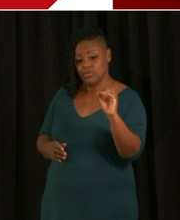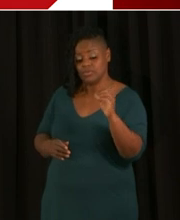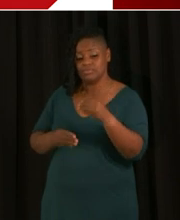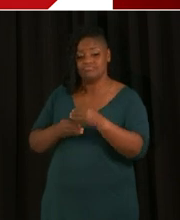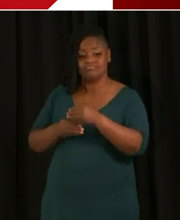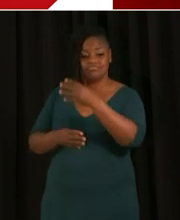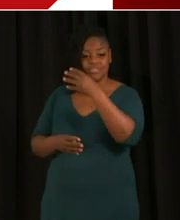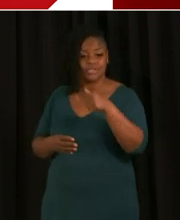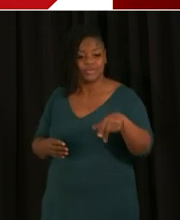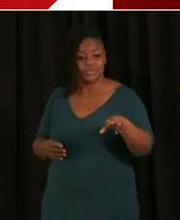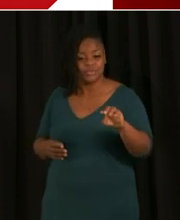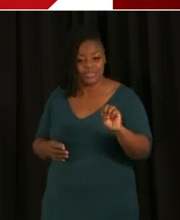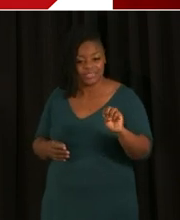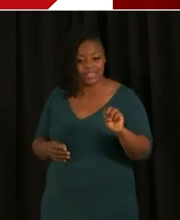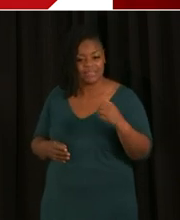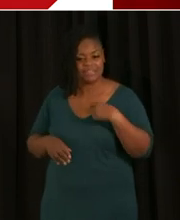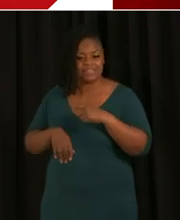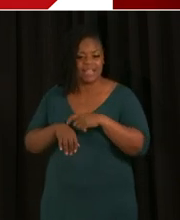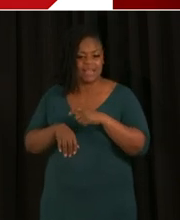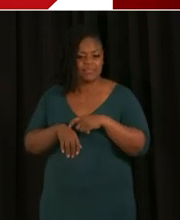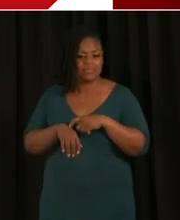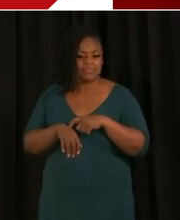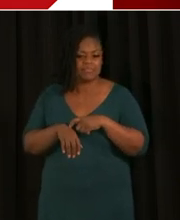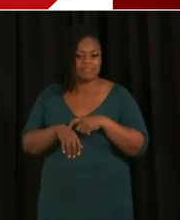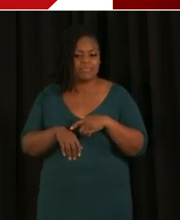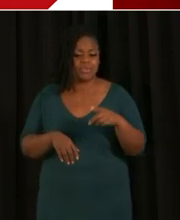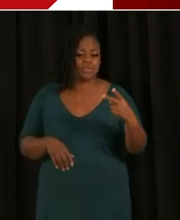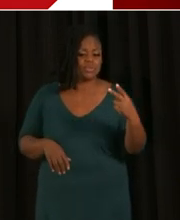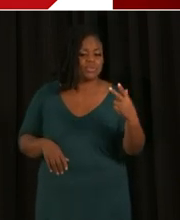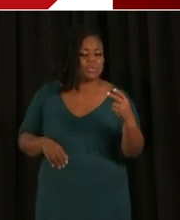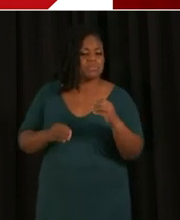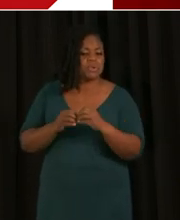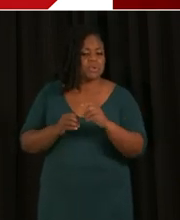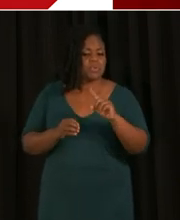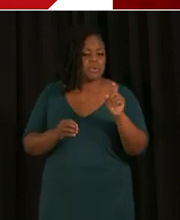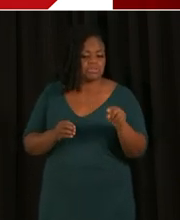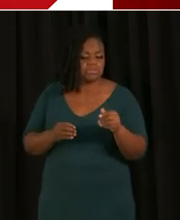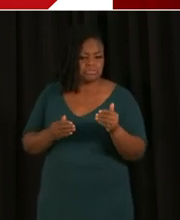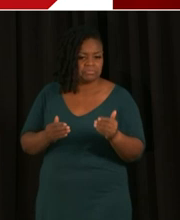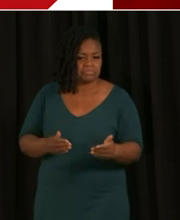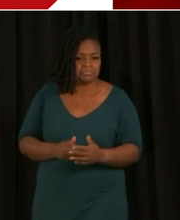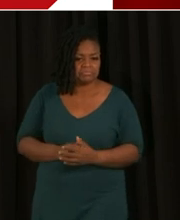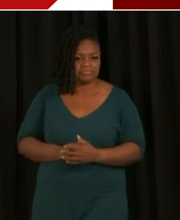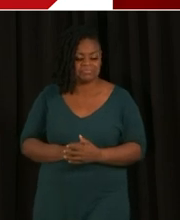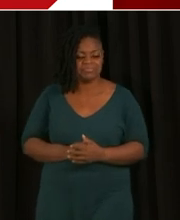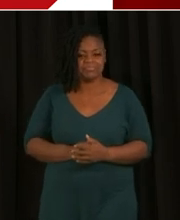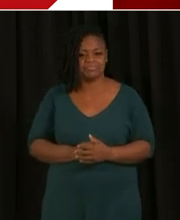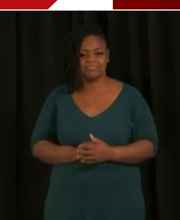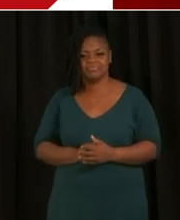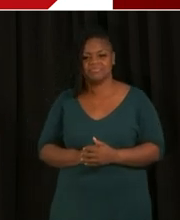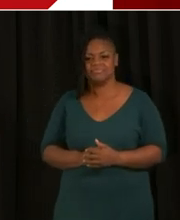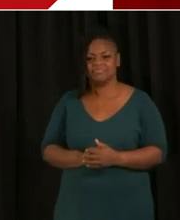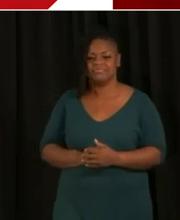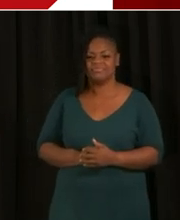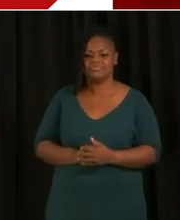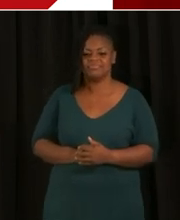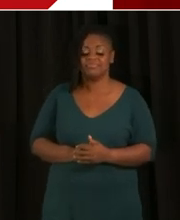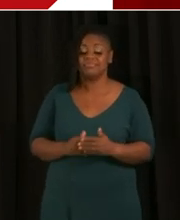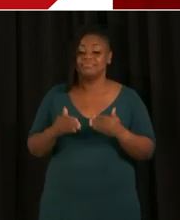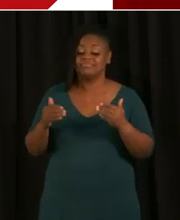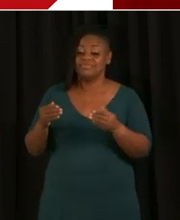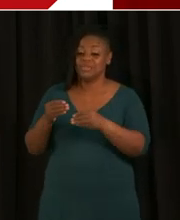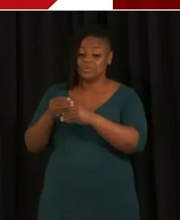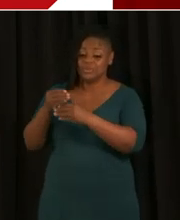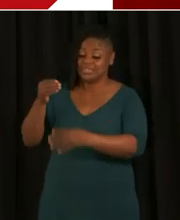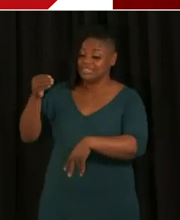We only have time for a few more questions, so we want to get additional questions in the queue before we